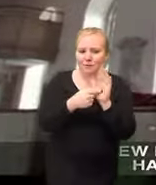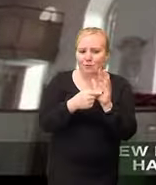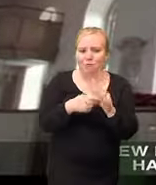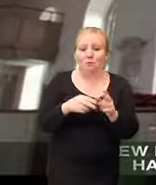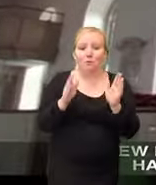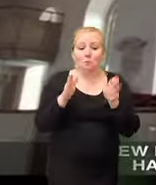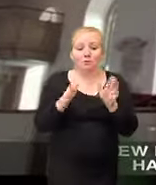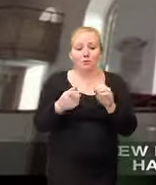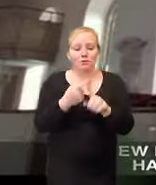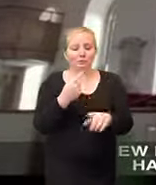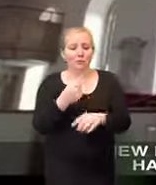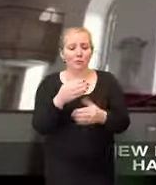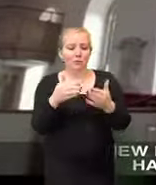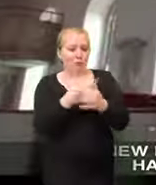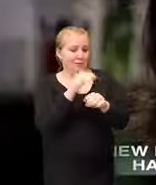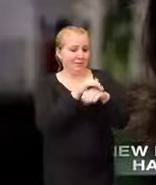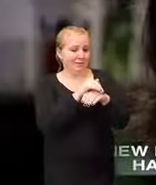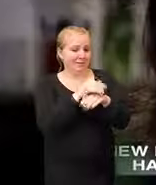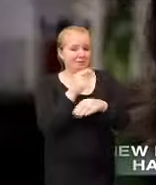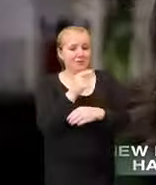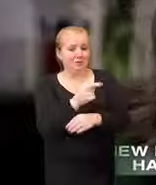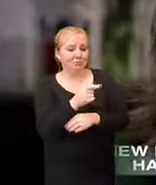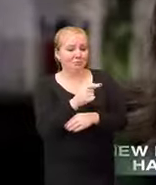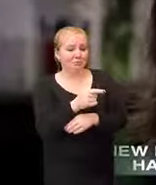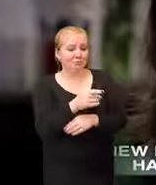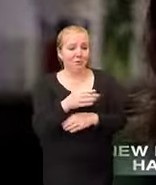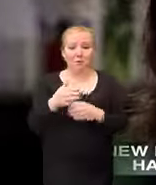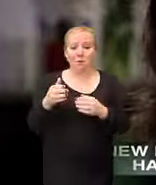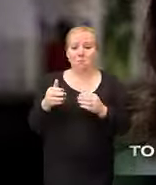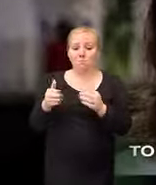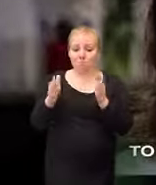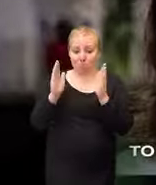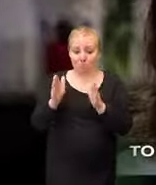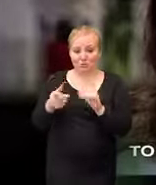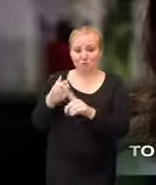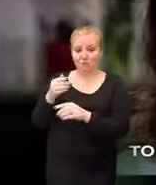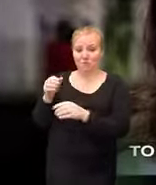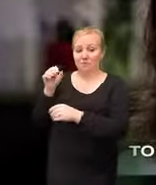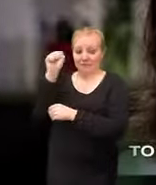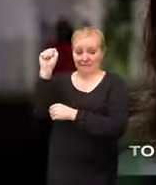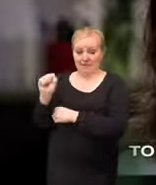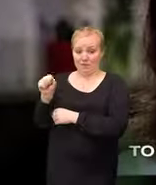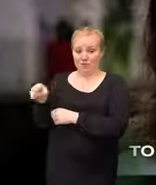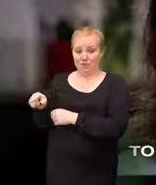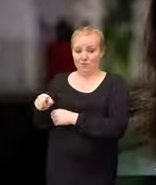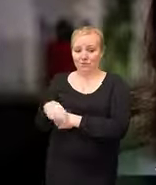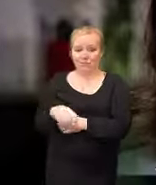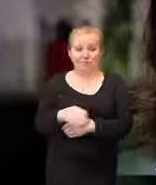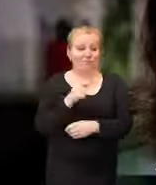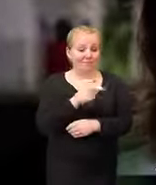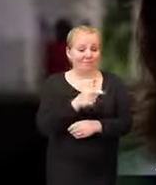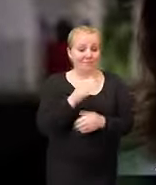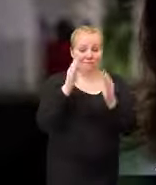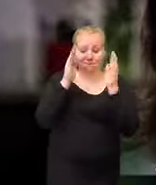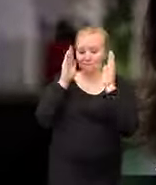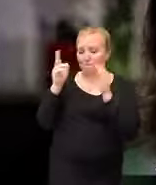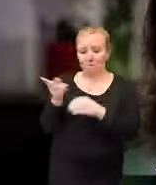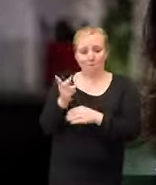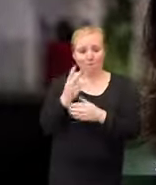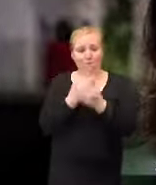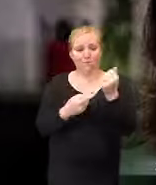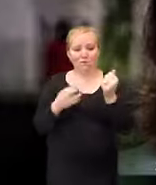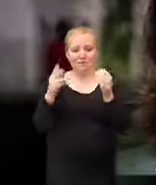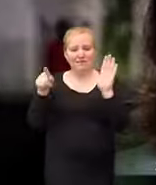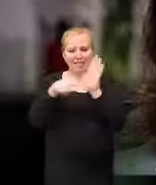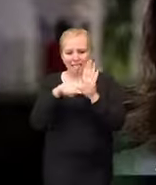New Englanders for instance had fairly negative things to say about Southerners who they thought of as decadent